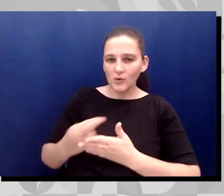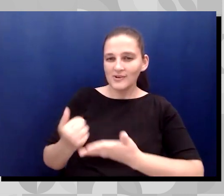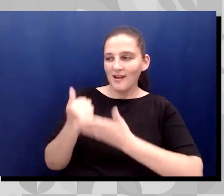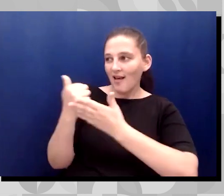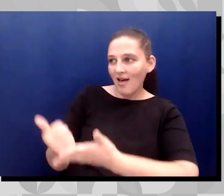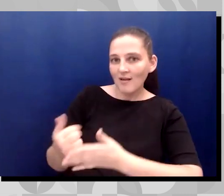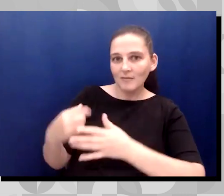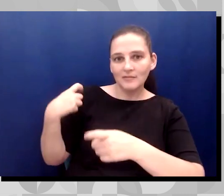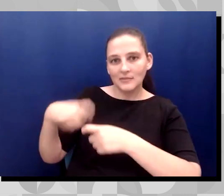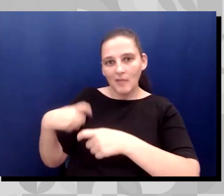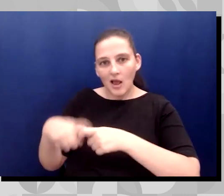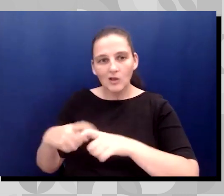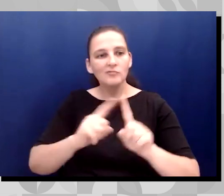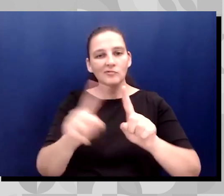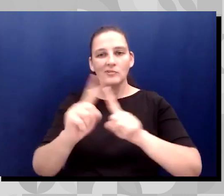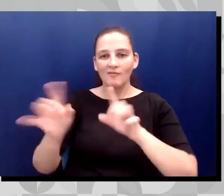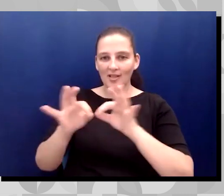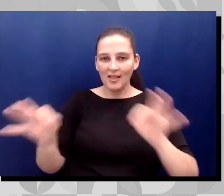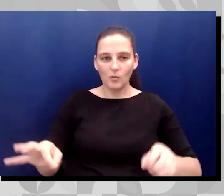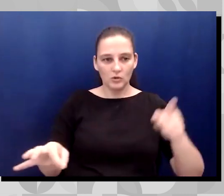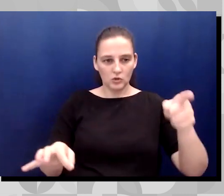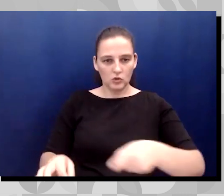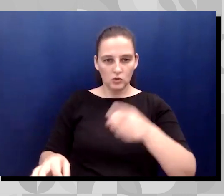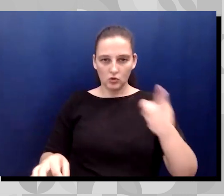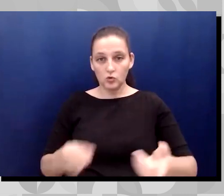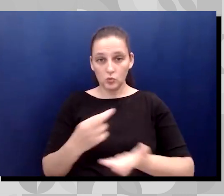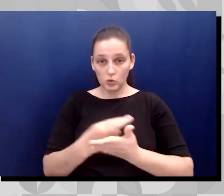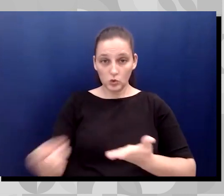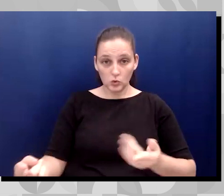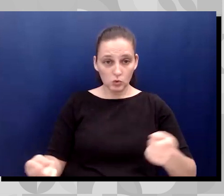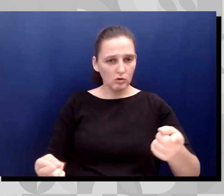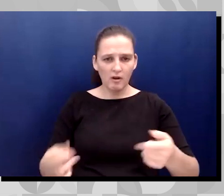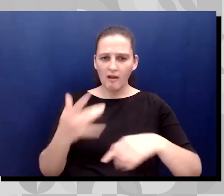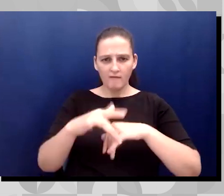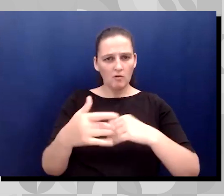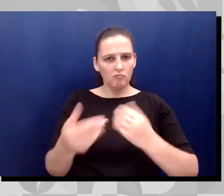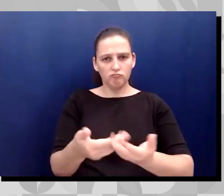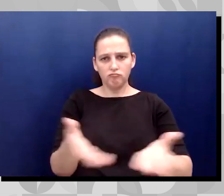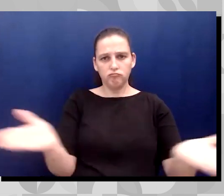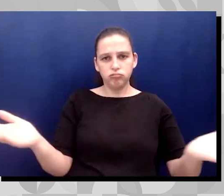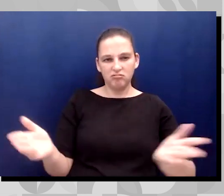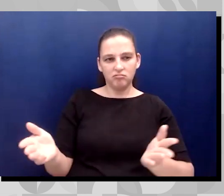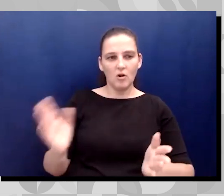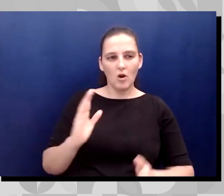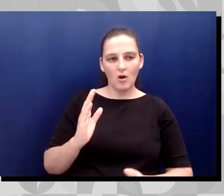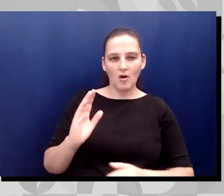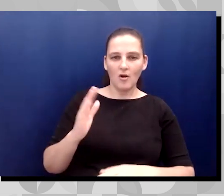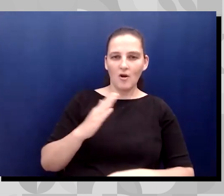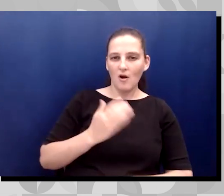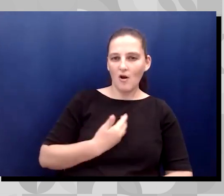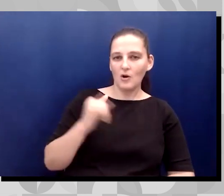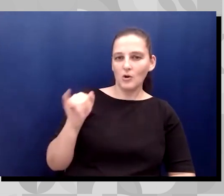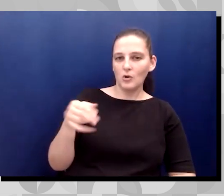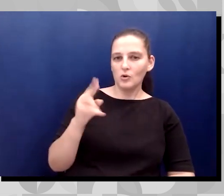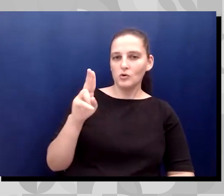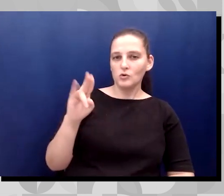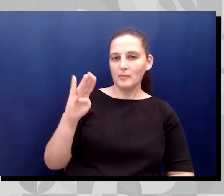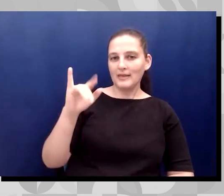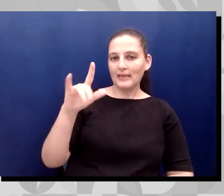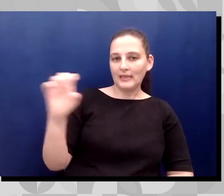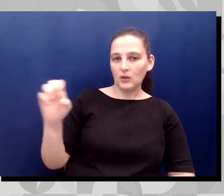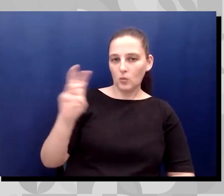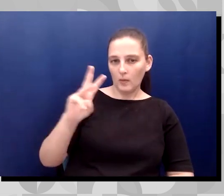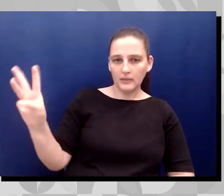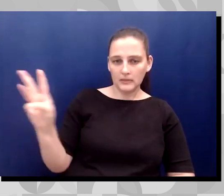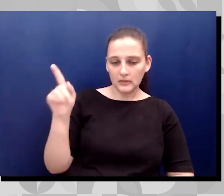These resources are available and free to all on the Jubilee Association of Maryland website. We also lead a group